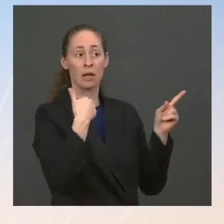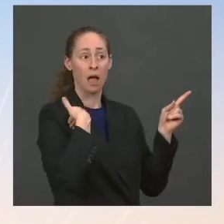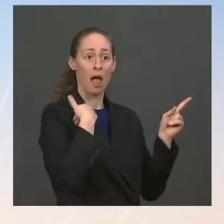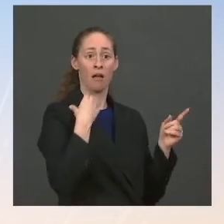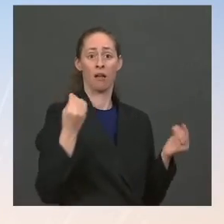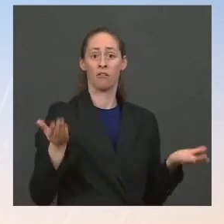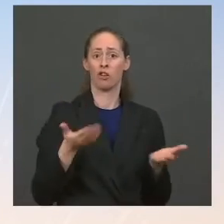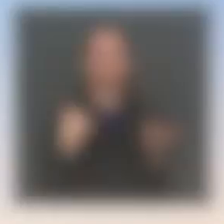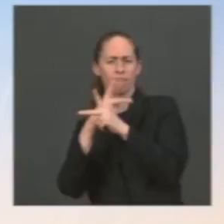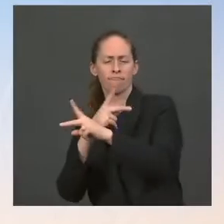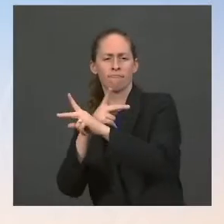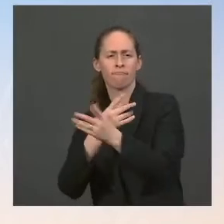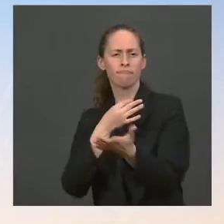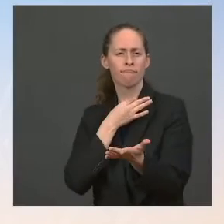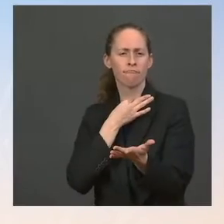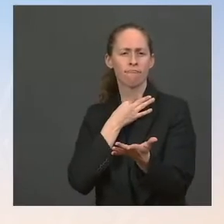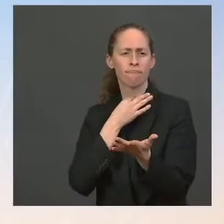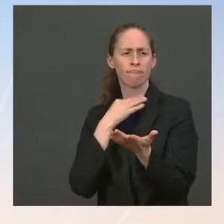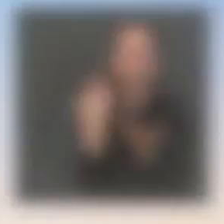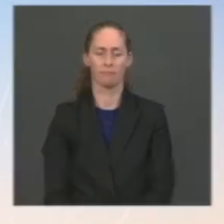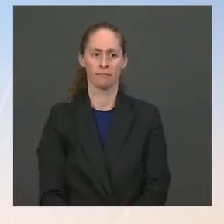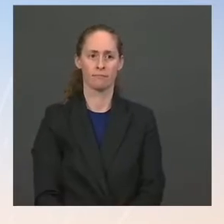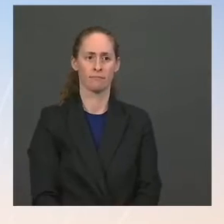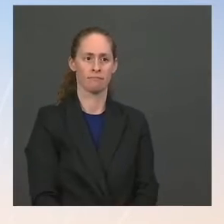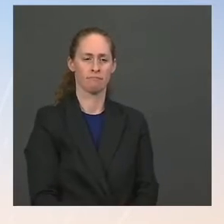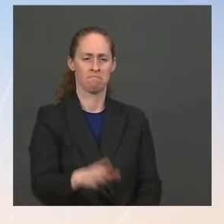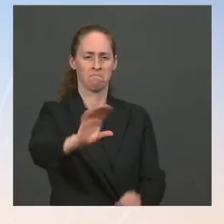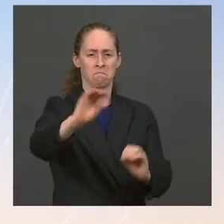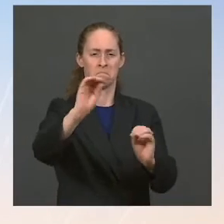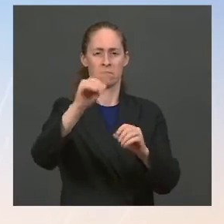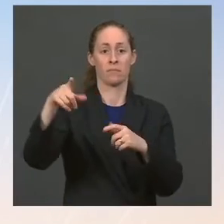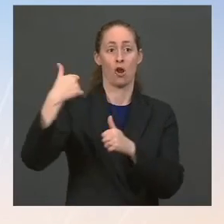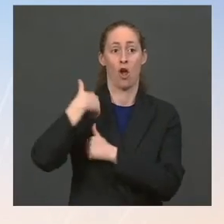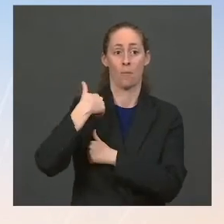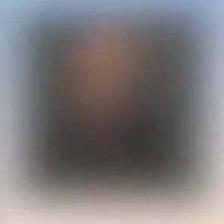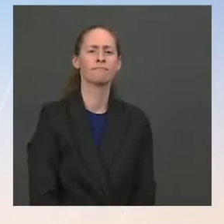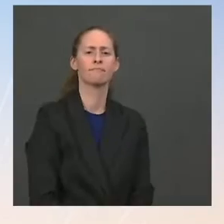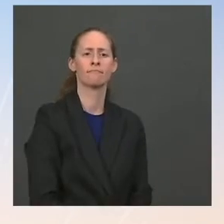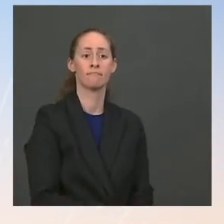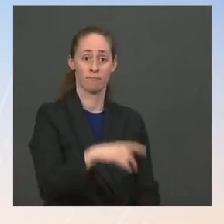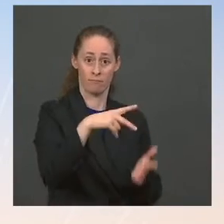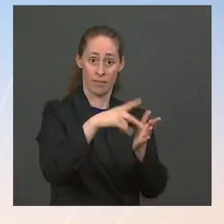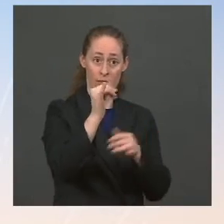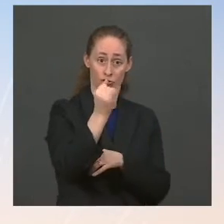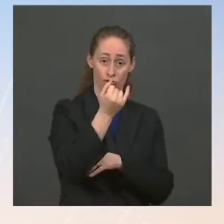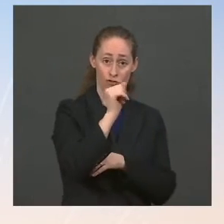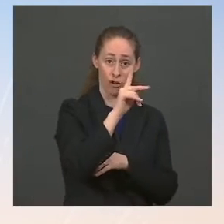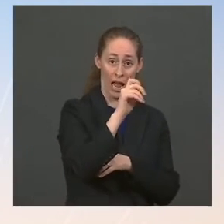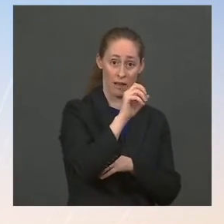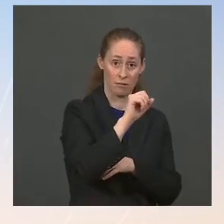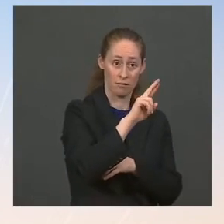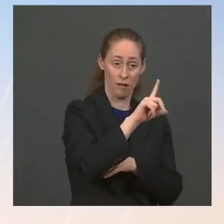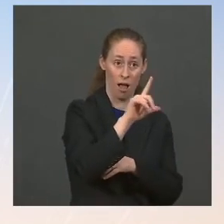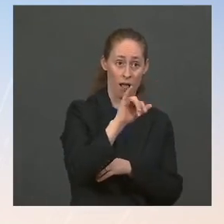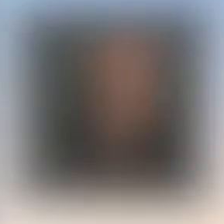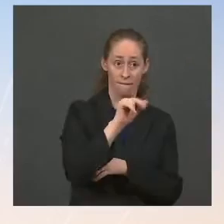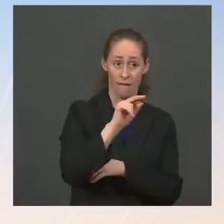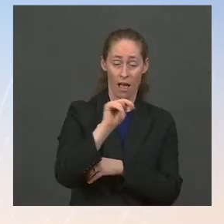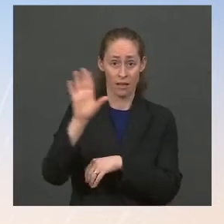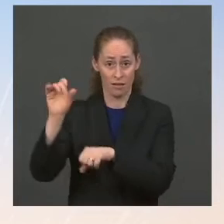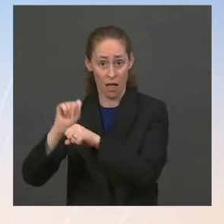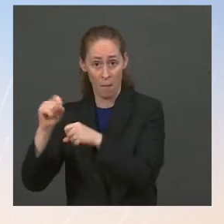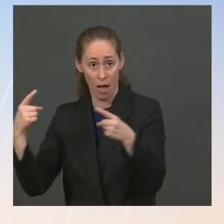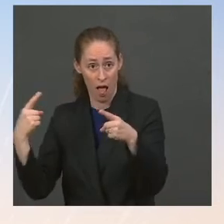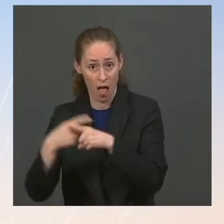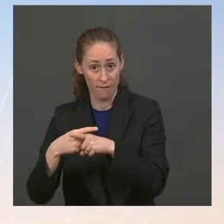don't have anything else to share about that. I don't have a timeline on the study I don't have anything more to share I I don't have a comment for you at this moment I